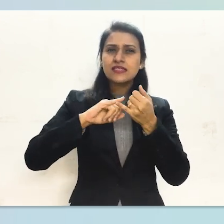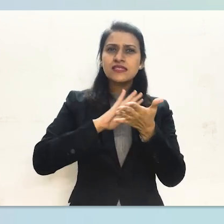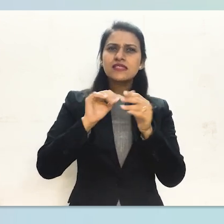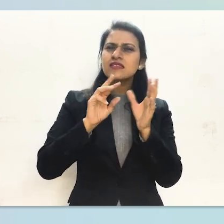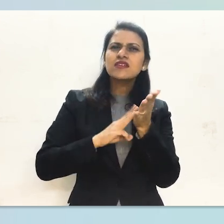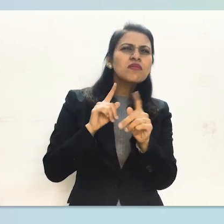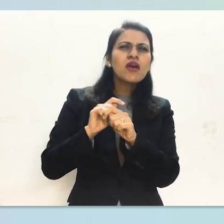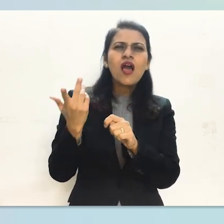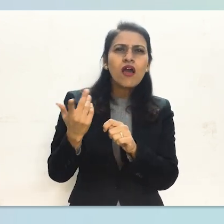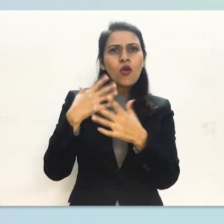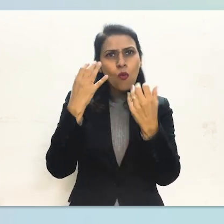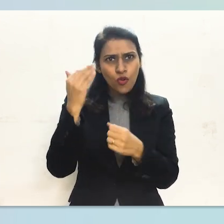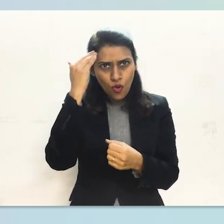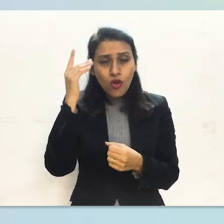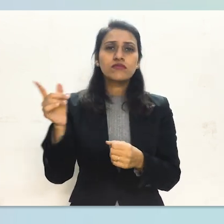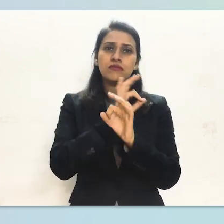check out the links below.